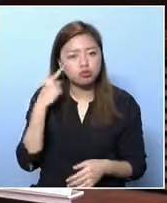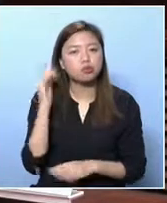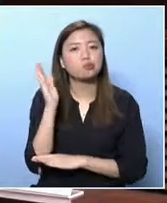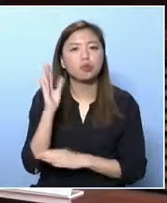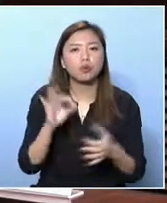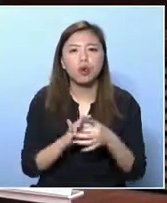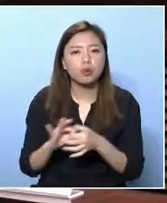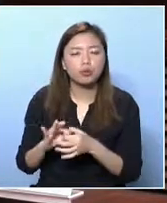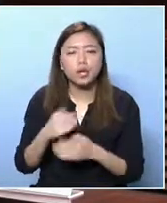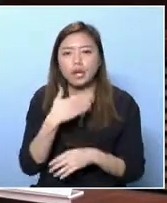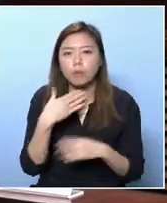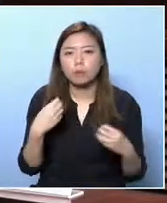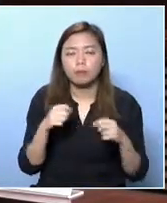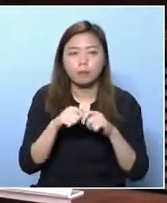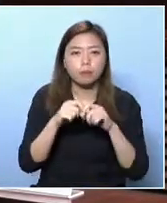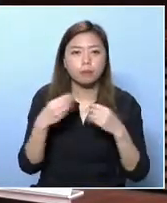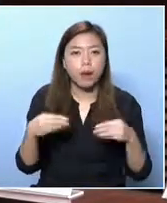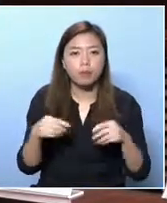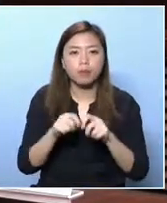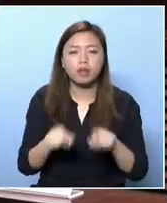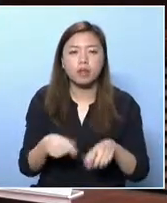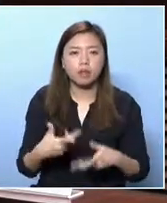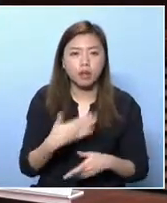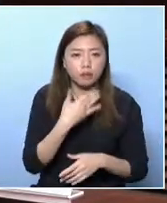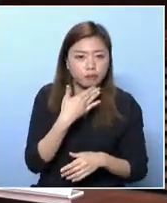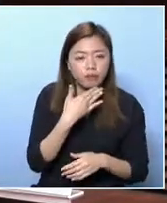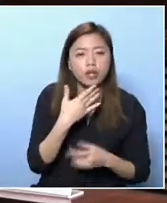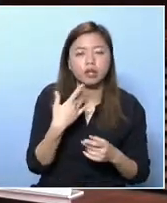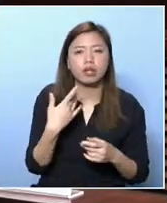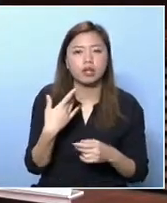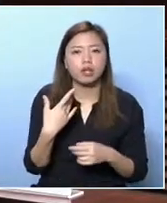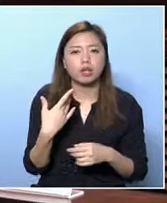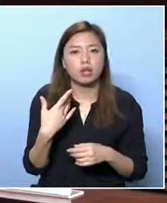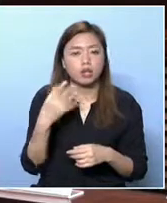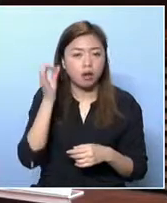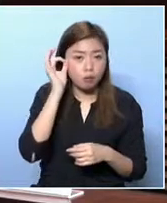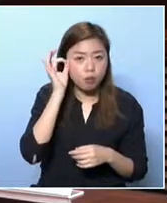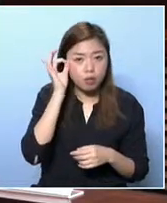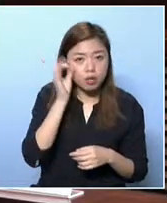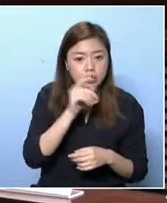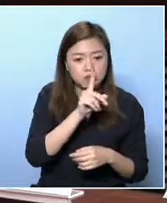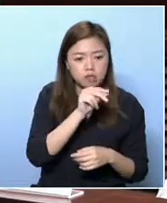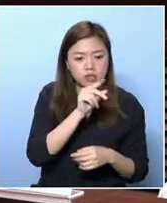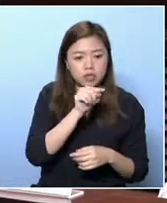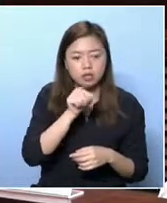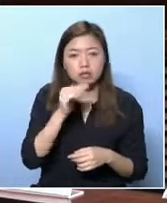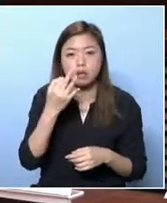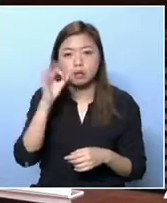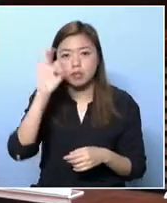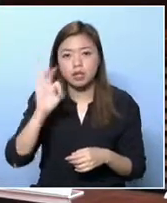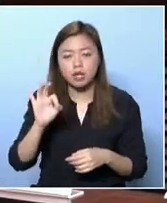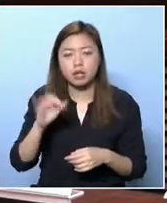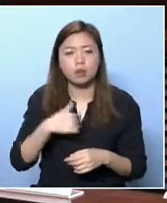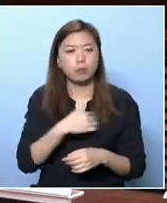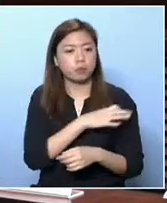under a self-finance degree program of the University of